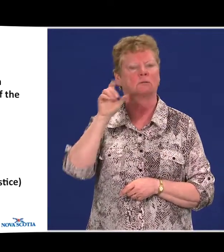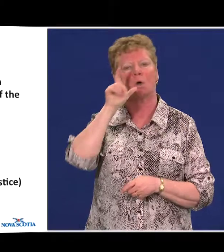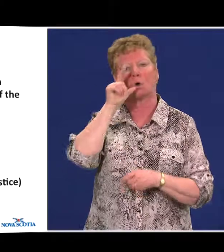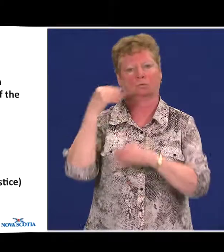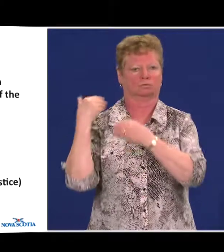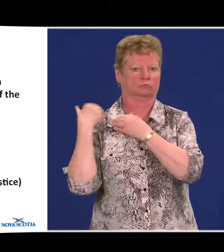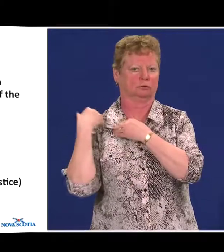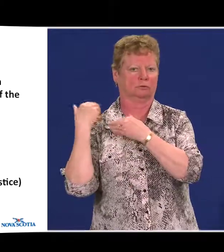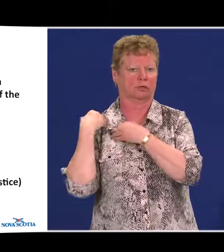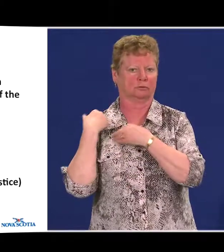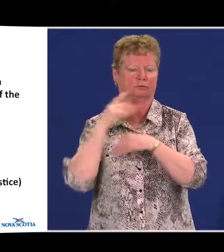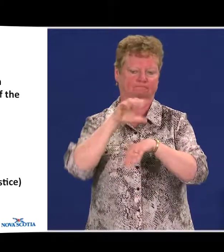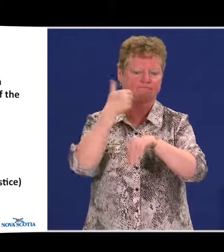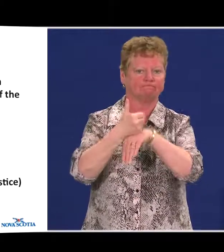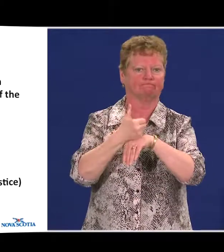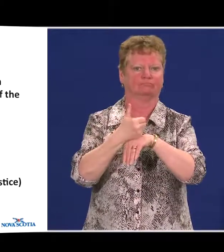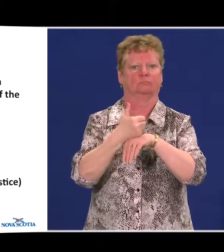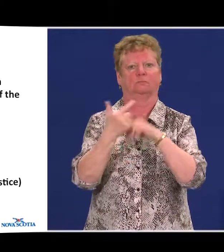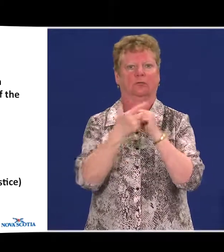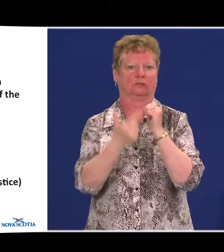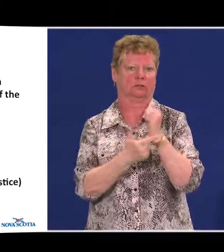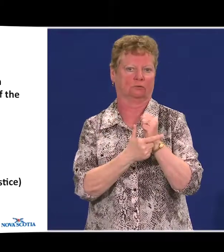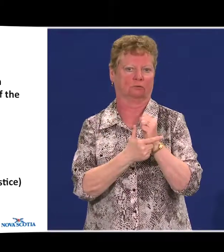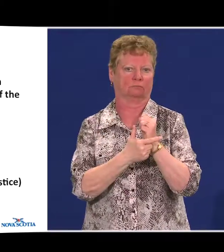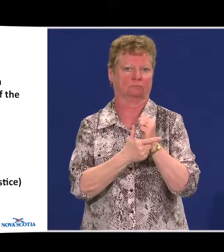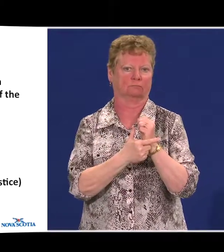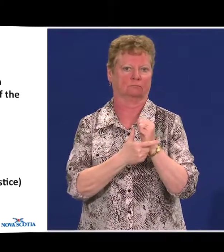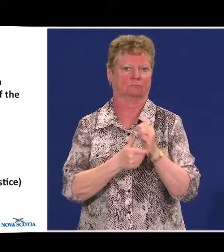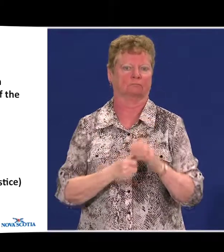in charge of implementing the legislation.